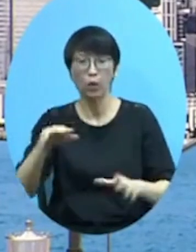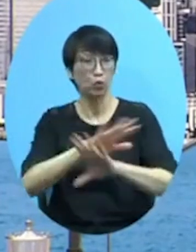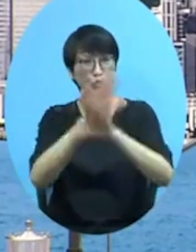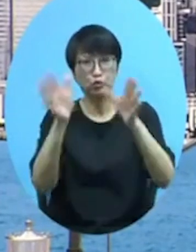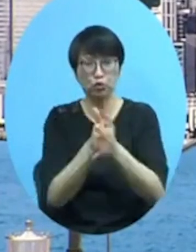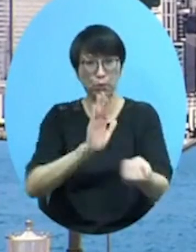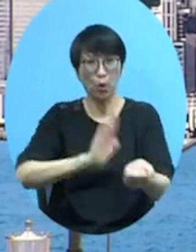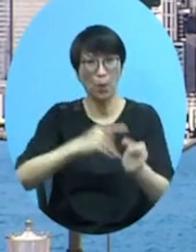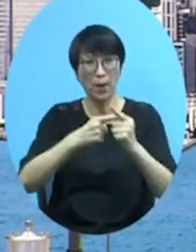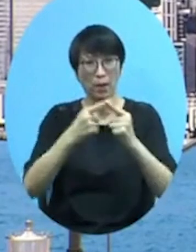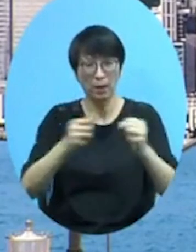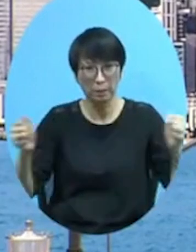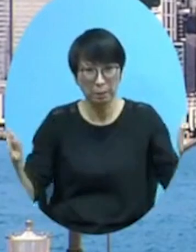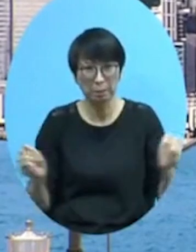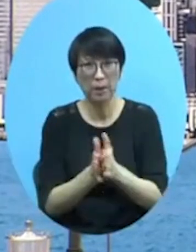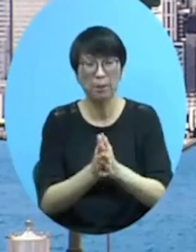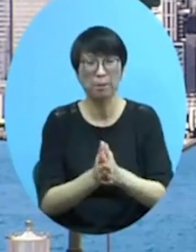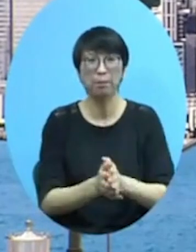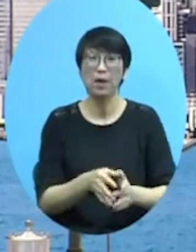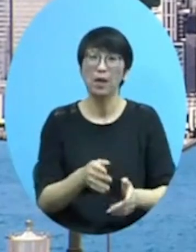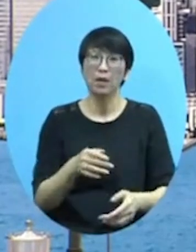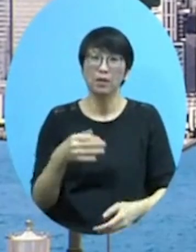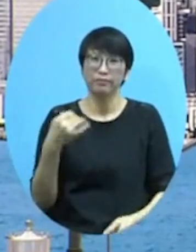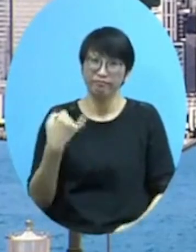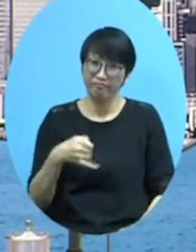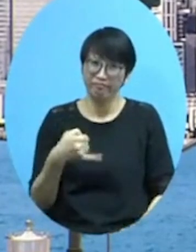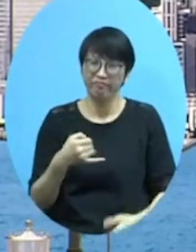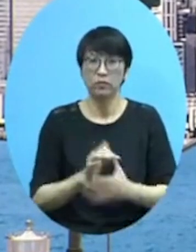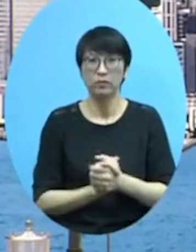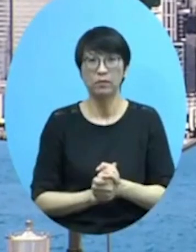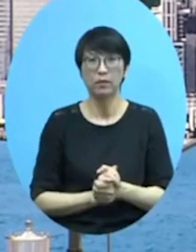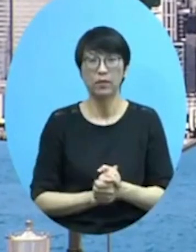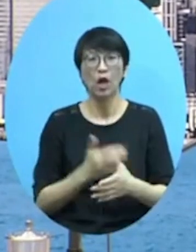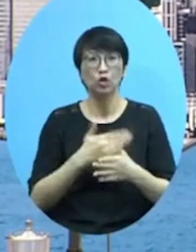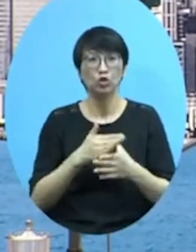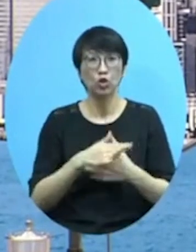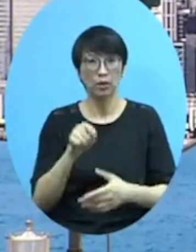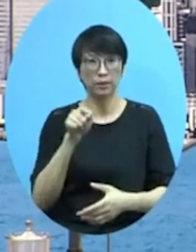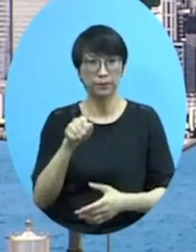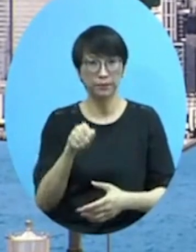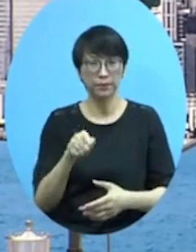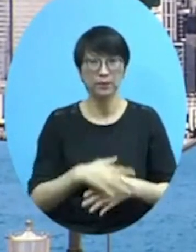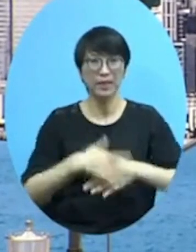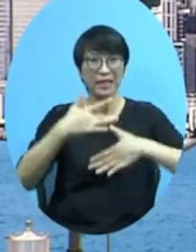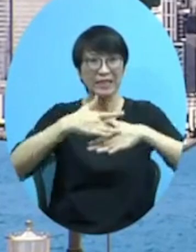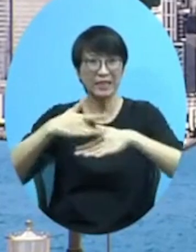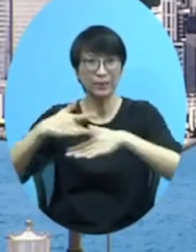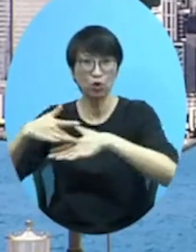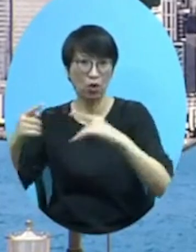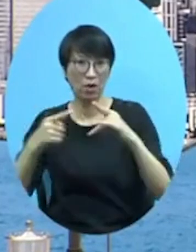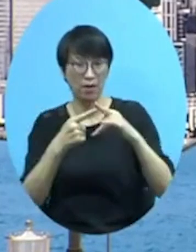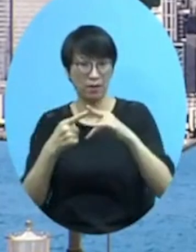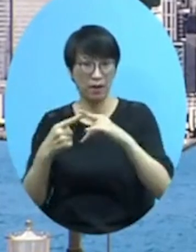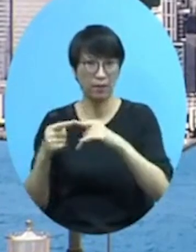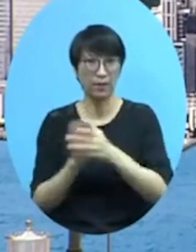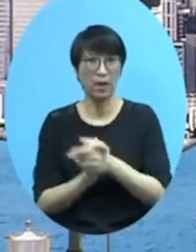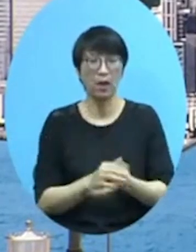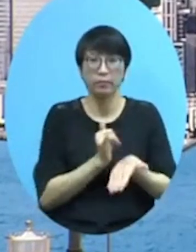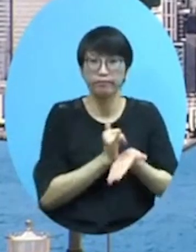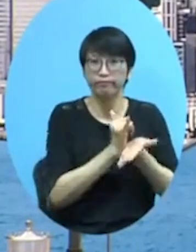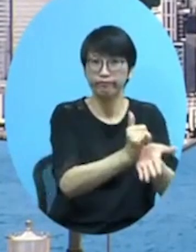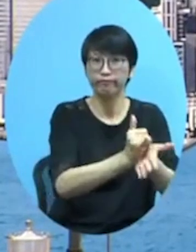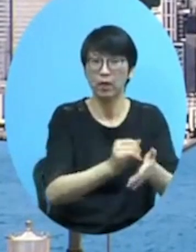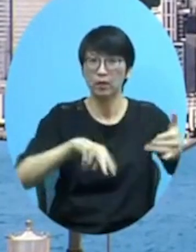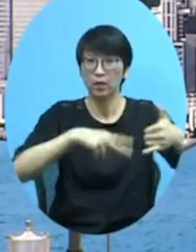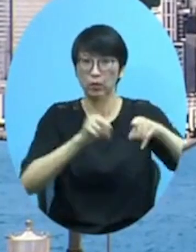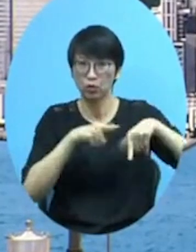trying to put all the closed contests under quarantine and also those other contests, give them bottles and so on. But